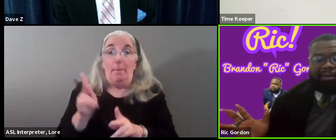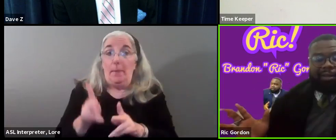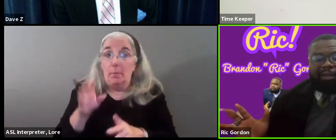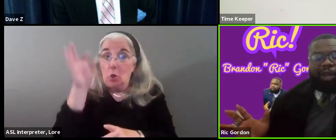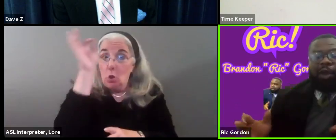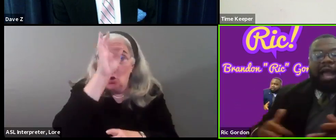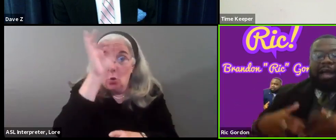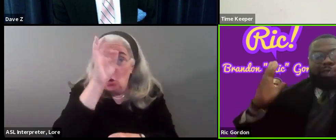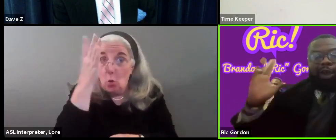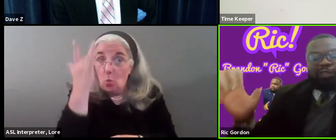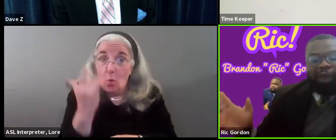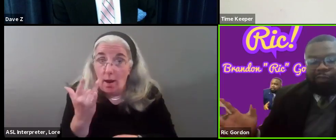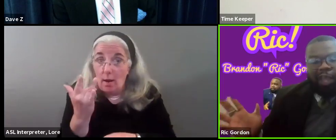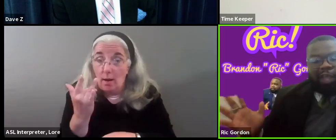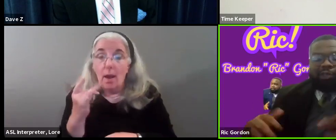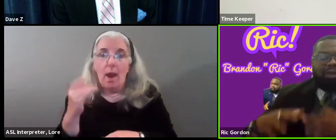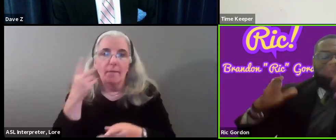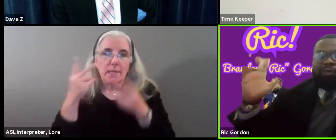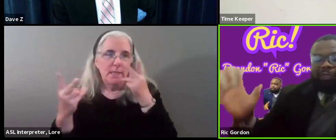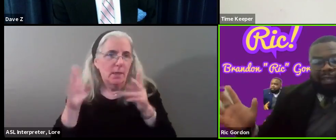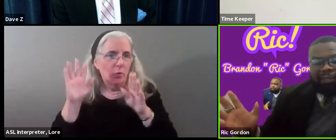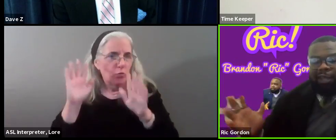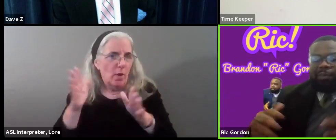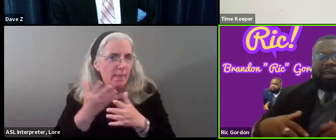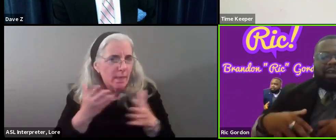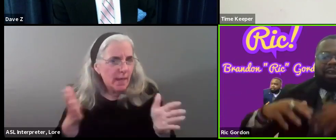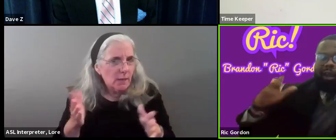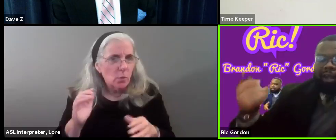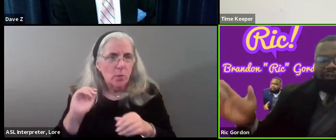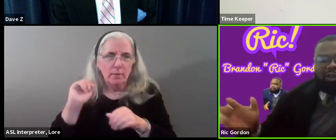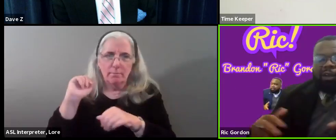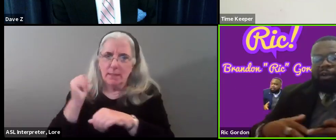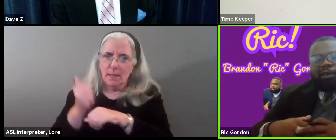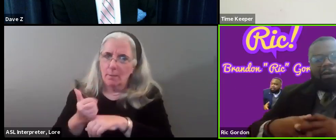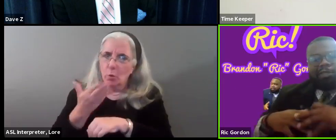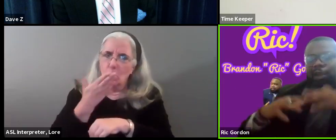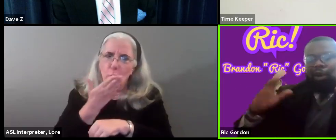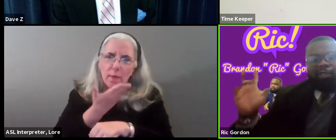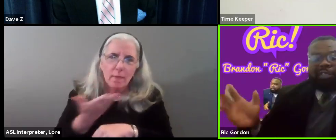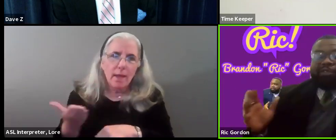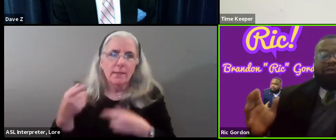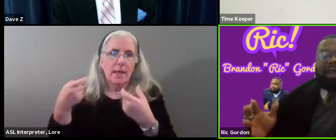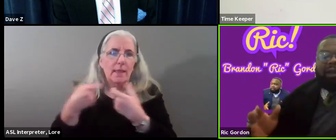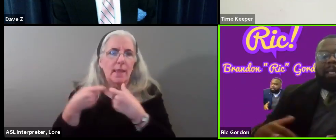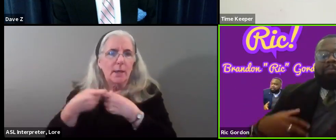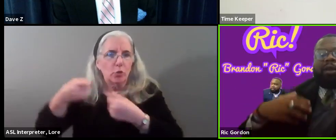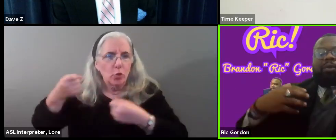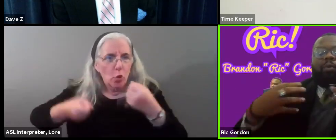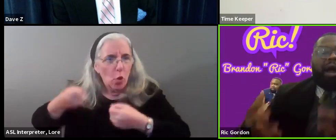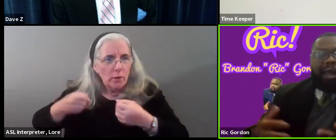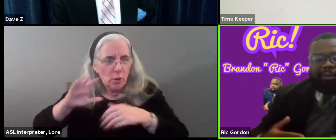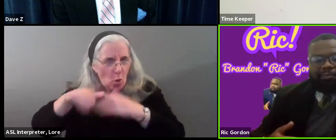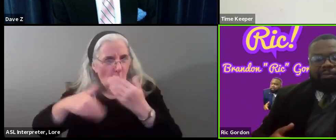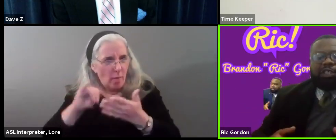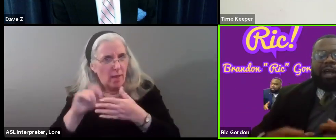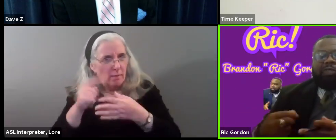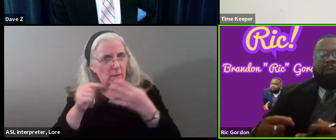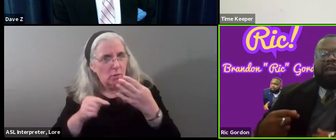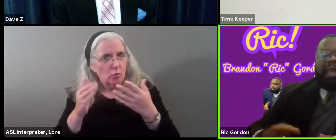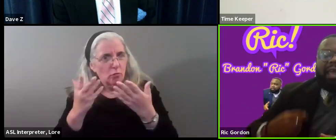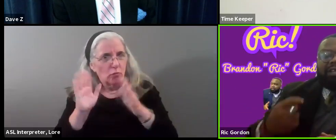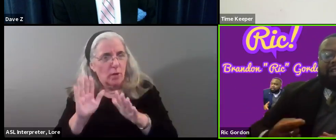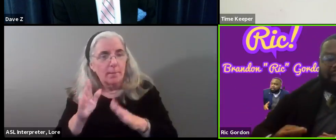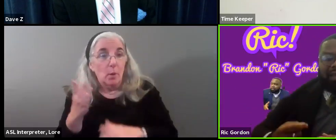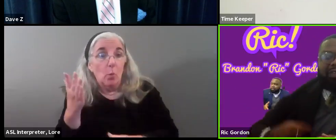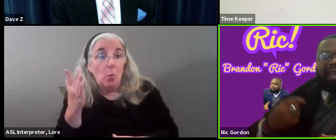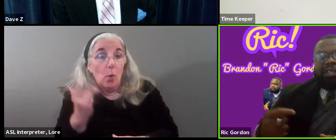why. You know, I see all these great things, put these great things up, electric cars, all this stuff is great, but why? So